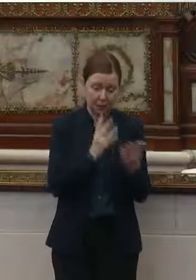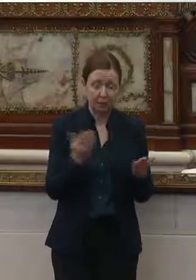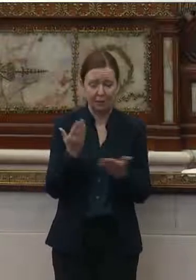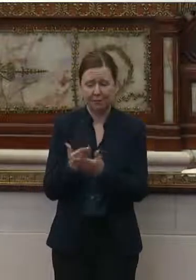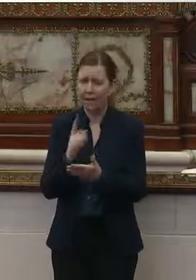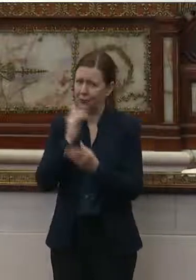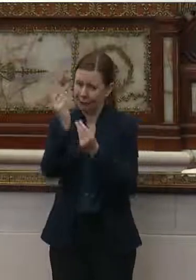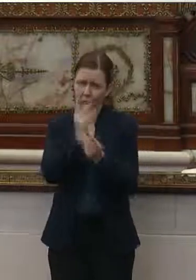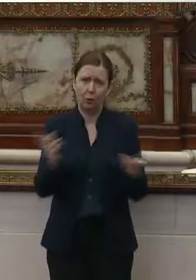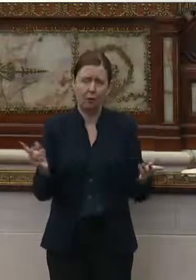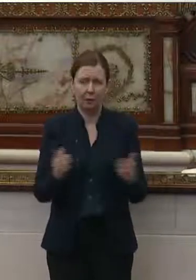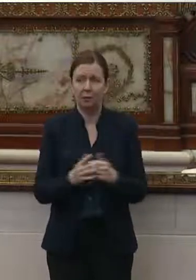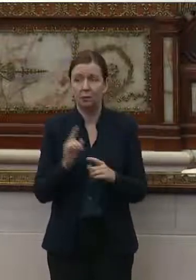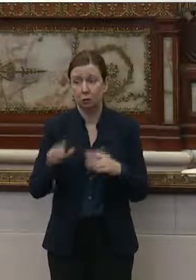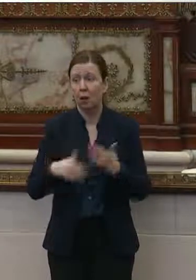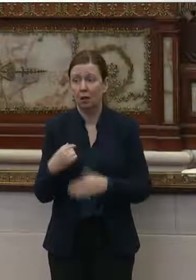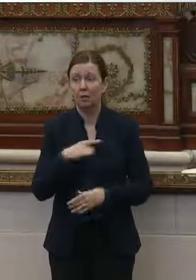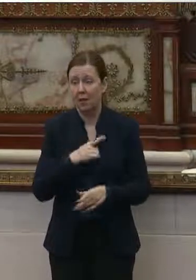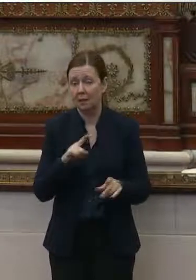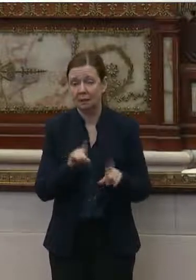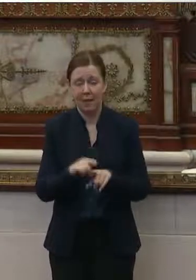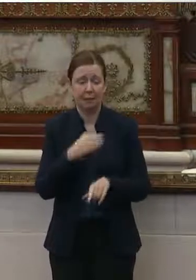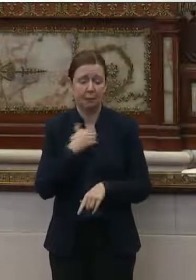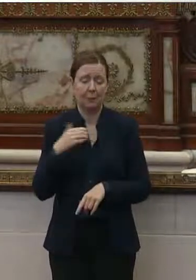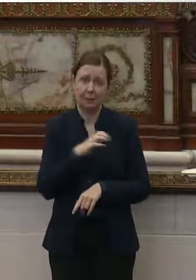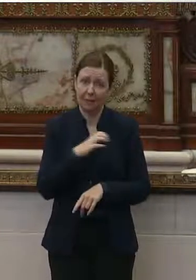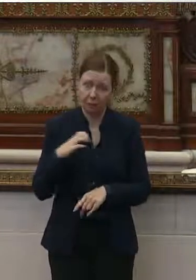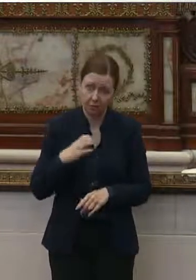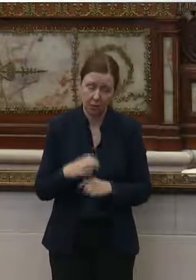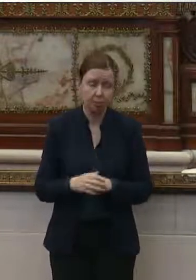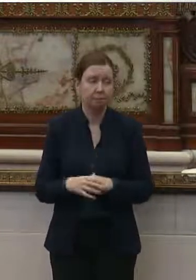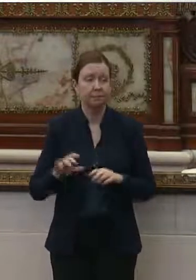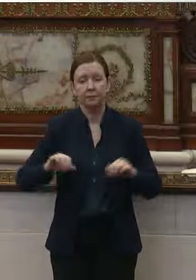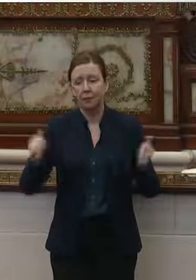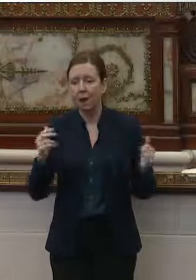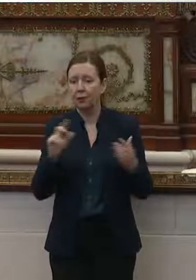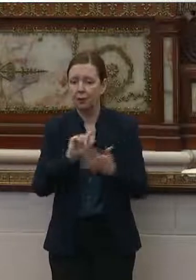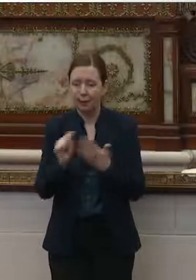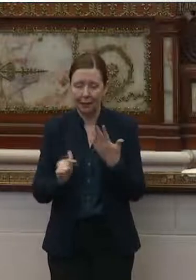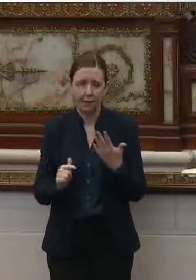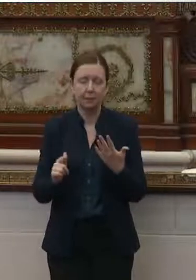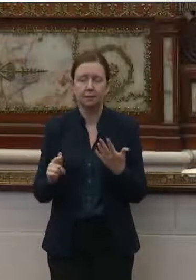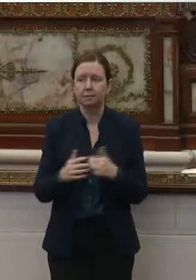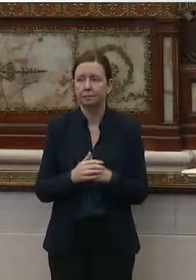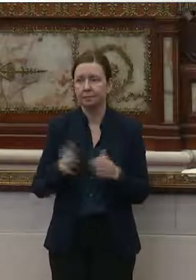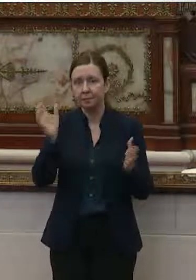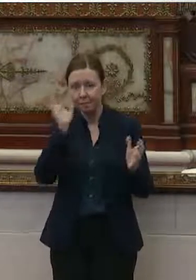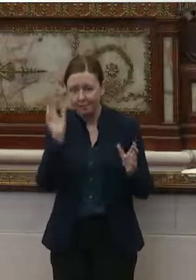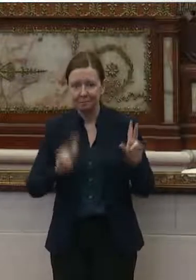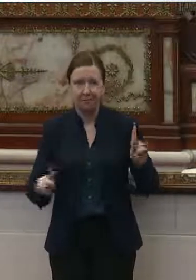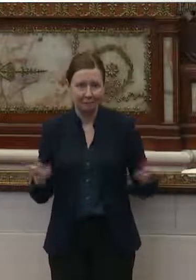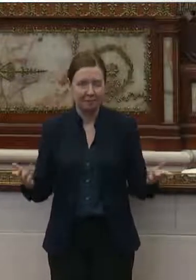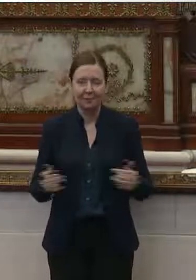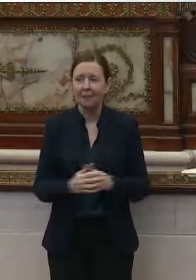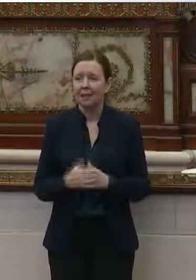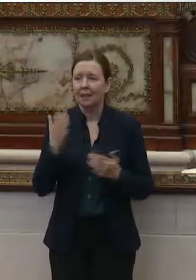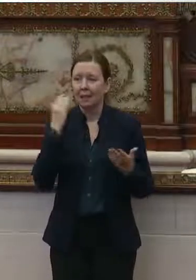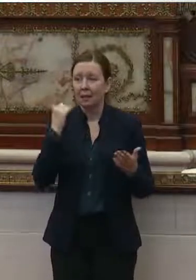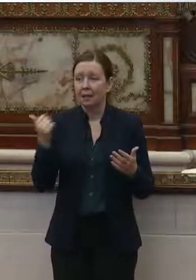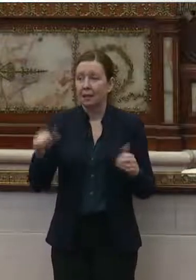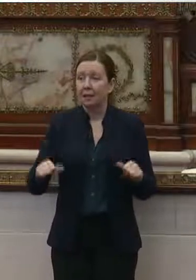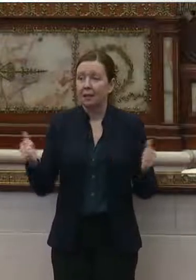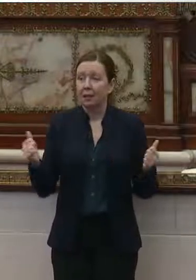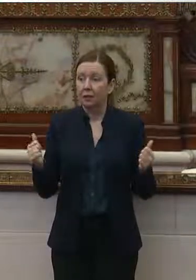informative to all of us as members of council, to other panelists, of course, to the listening audience. I didn't know if there were any